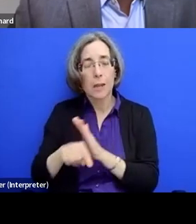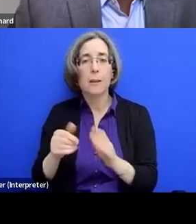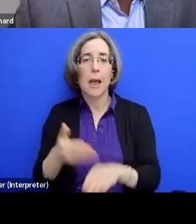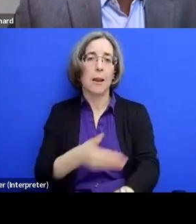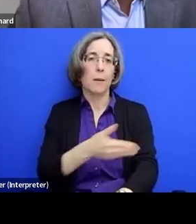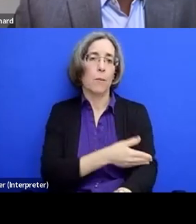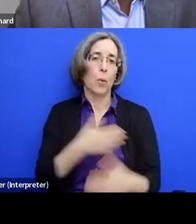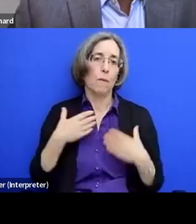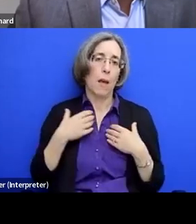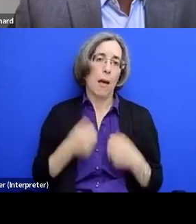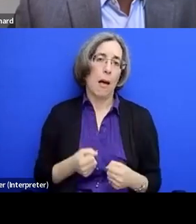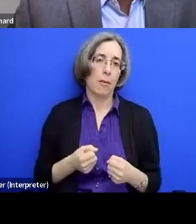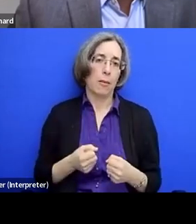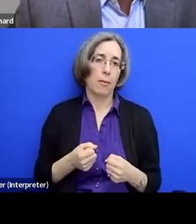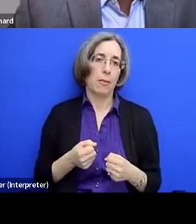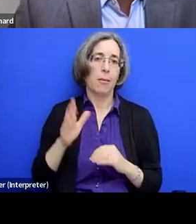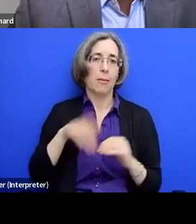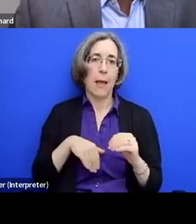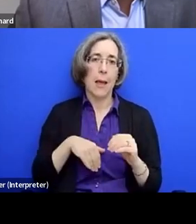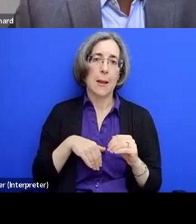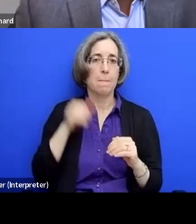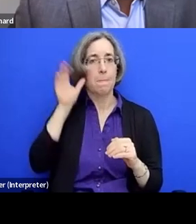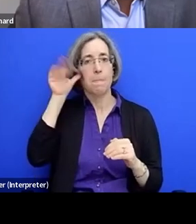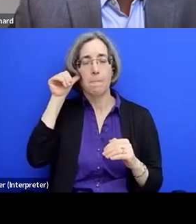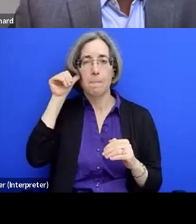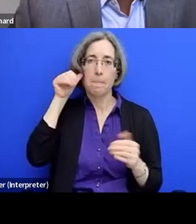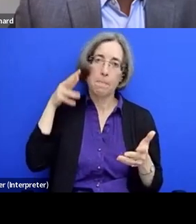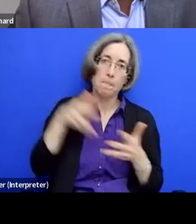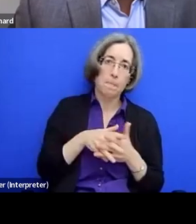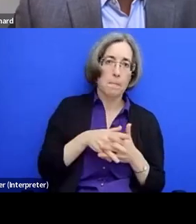than remaining like firmly entrenched within a particular way of knowing.